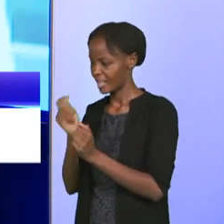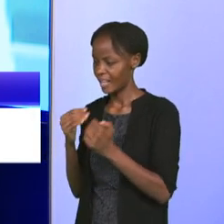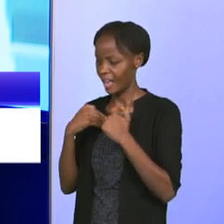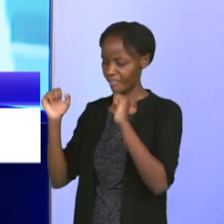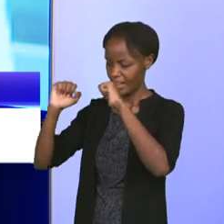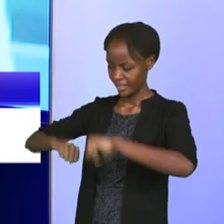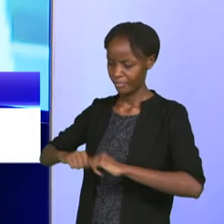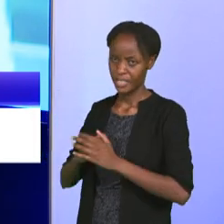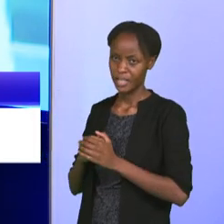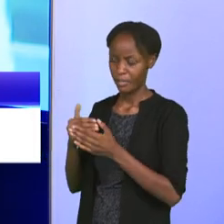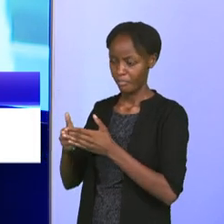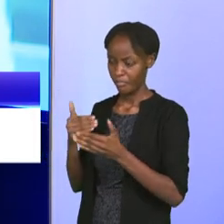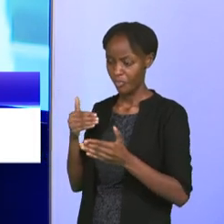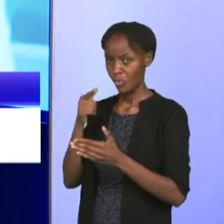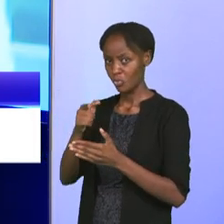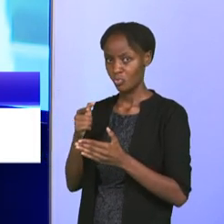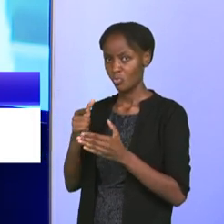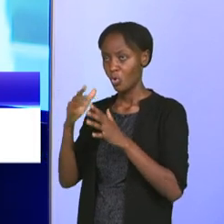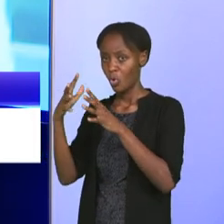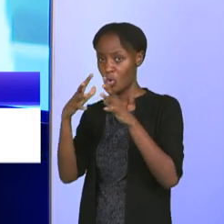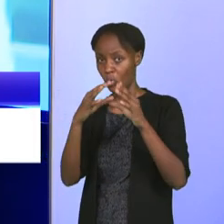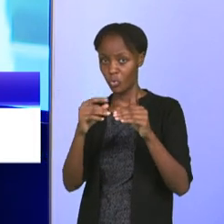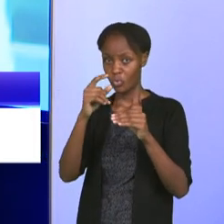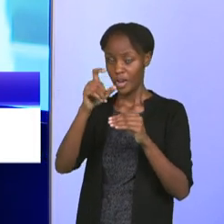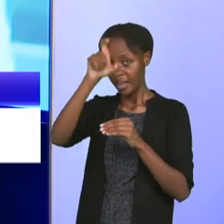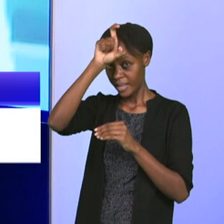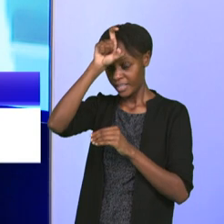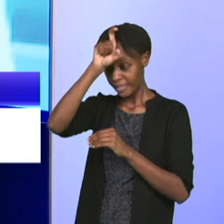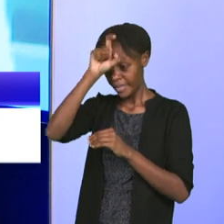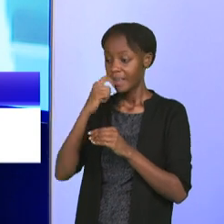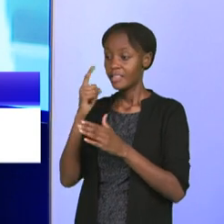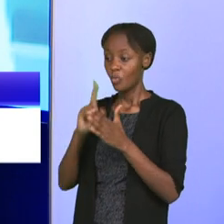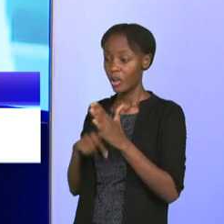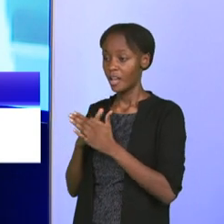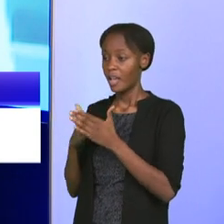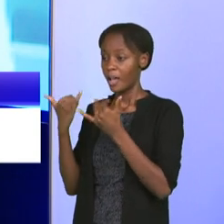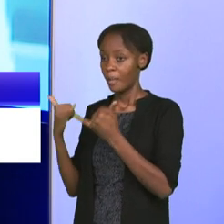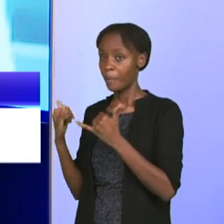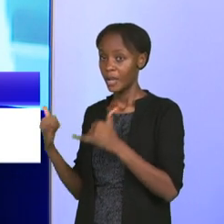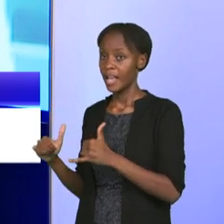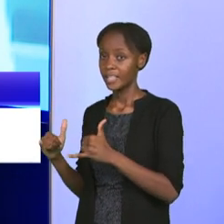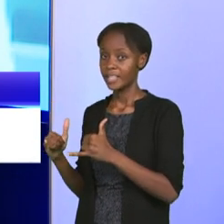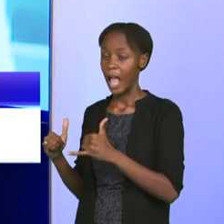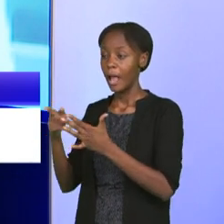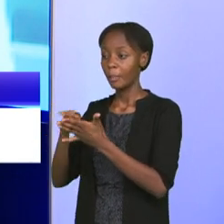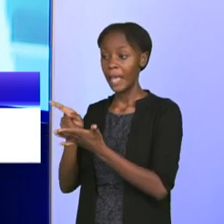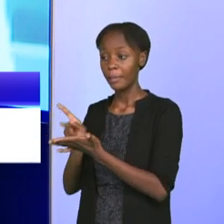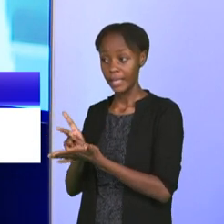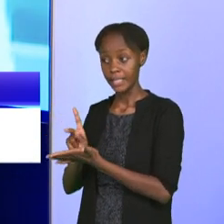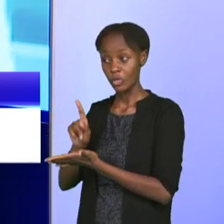you had before leaving, even for Egypt, that was the players' match-winning bonuses. What do you know about it?